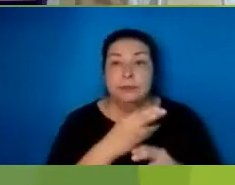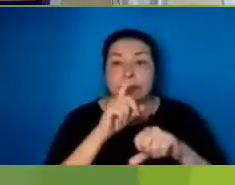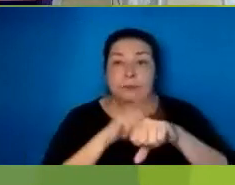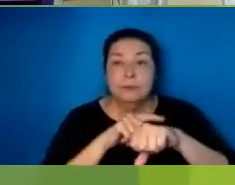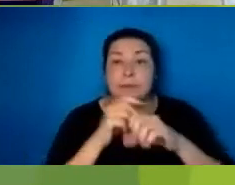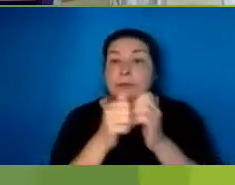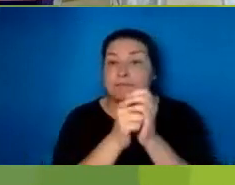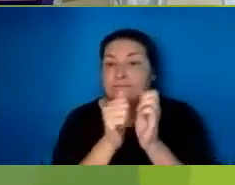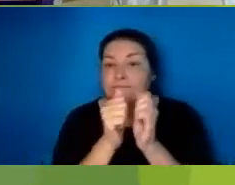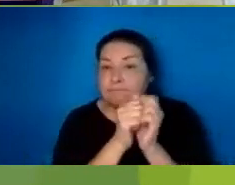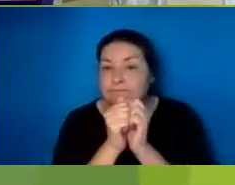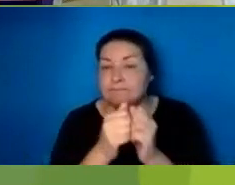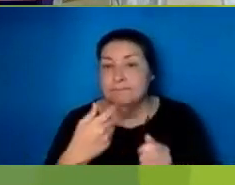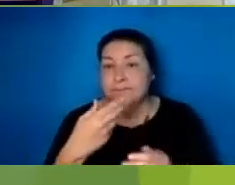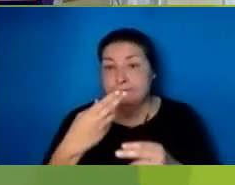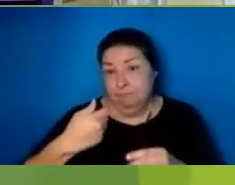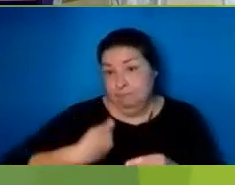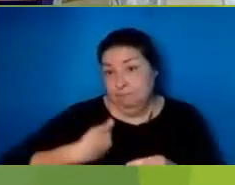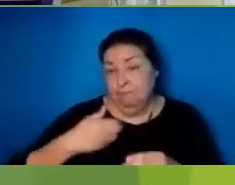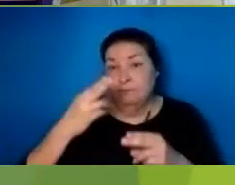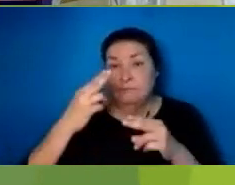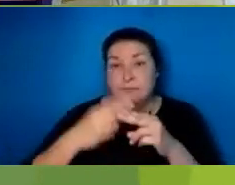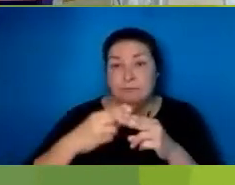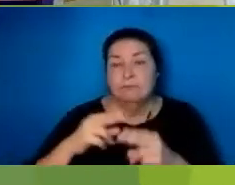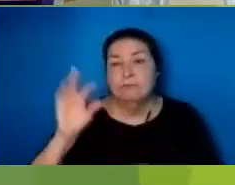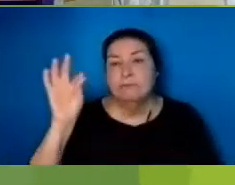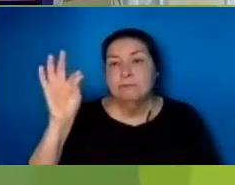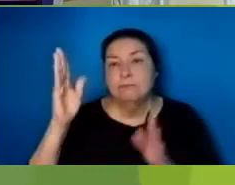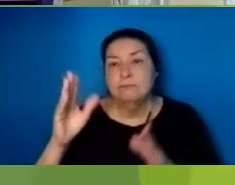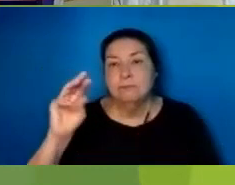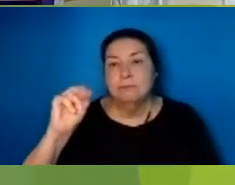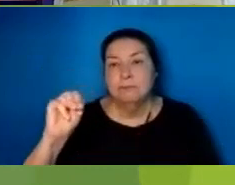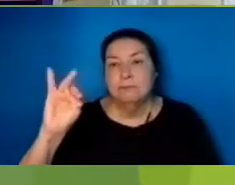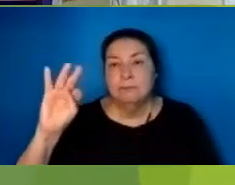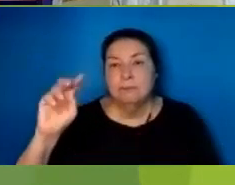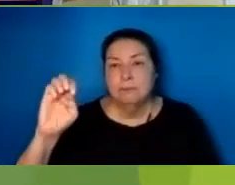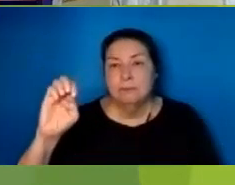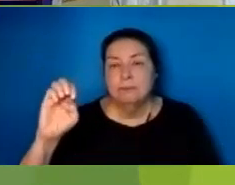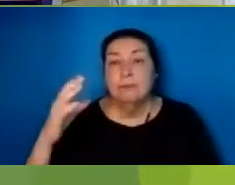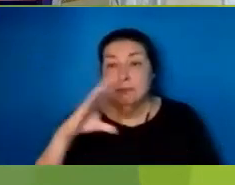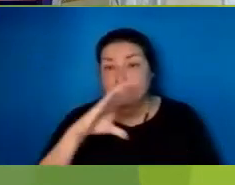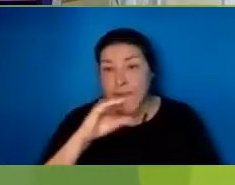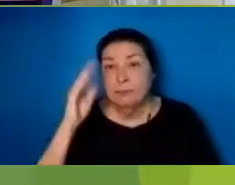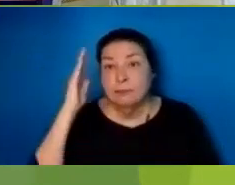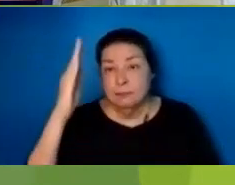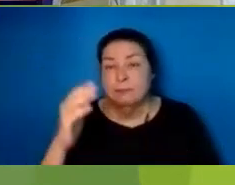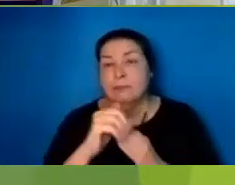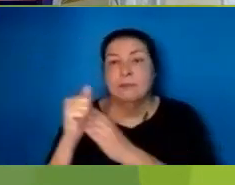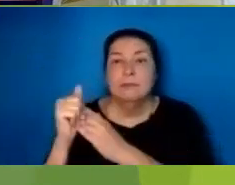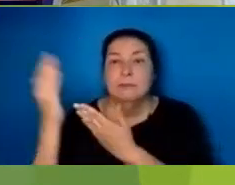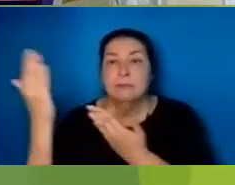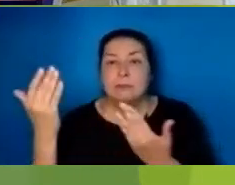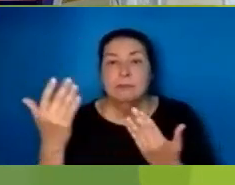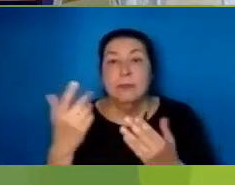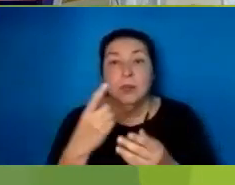I am Pastor Mike Grobelch and I will be leading the service today. I'm one of the pastors at Peace Lutheran Church in Pico